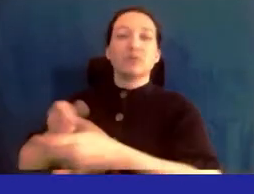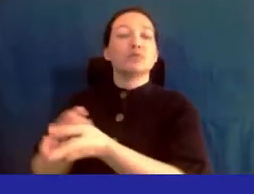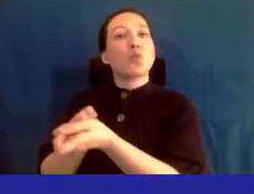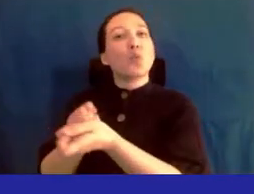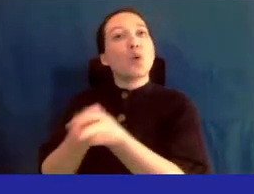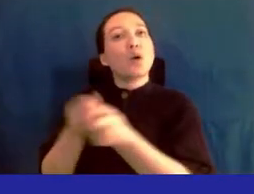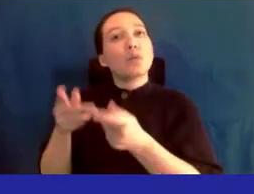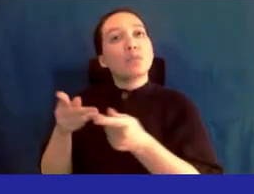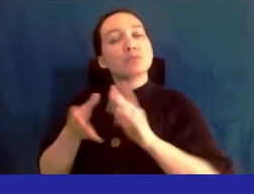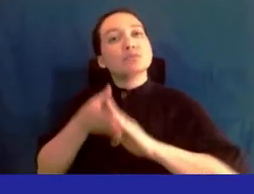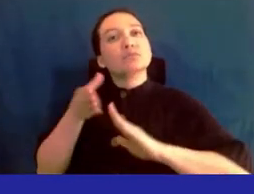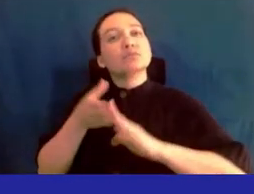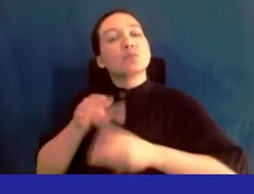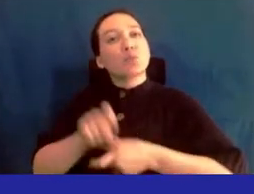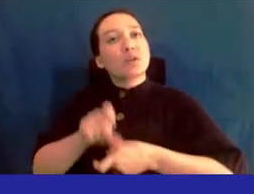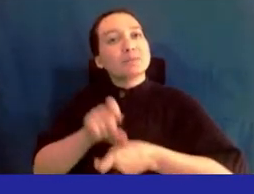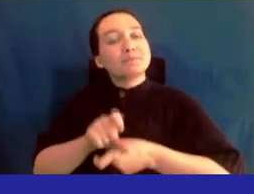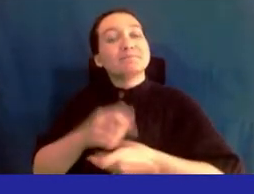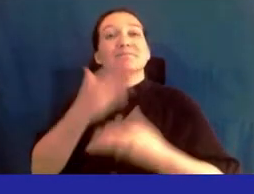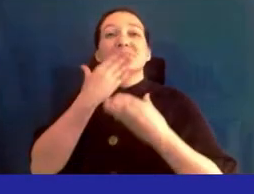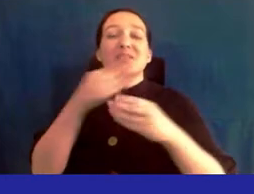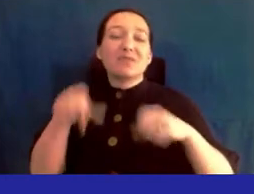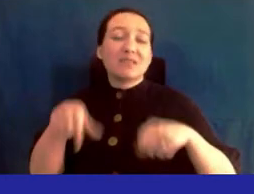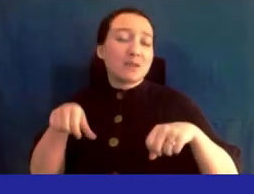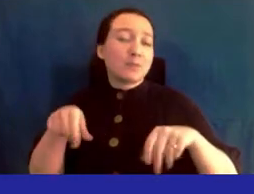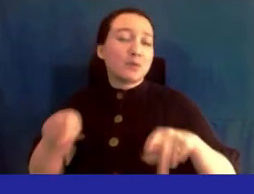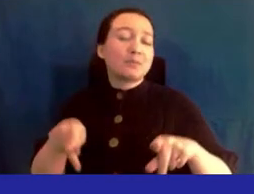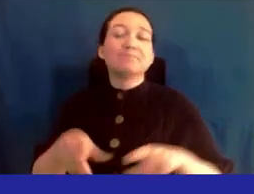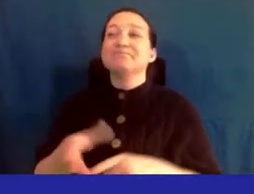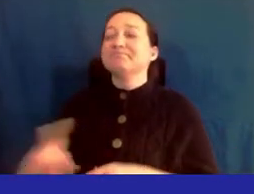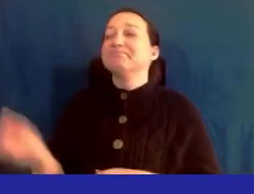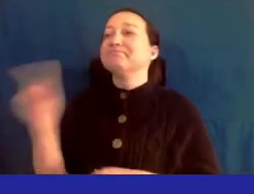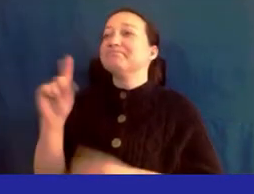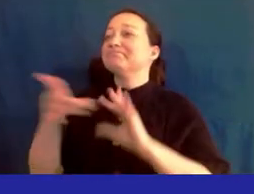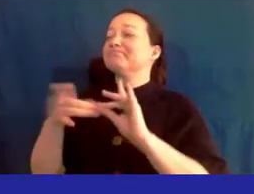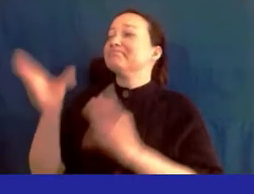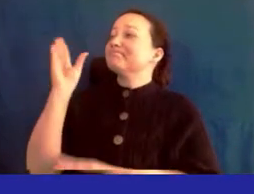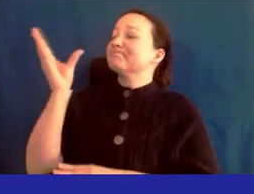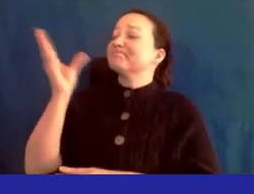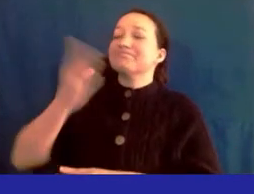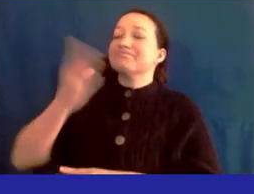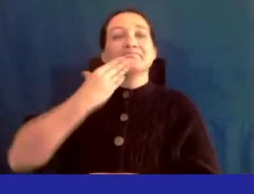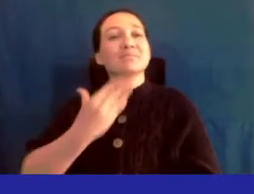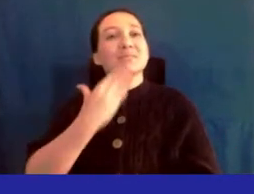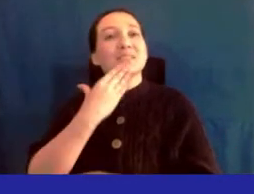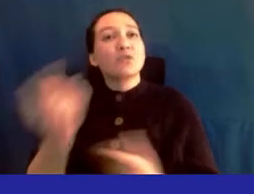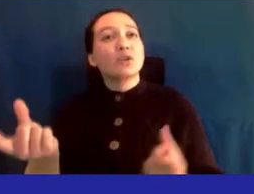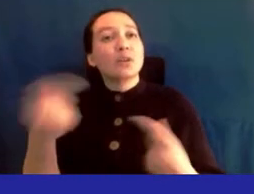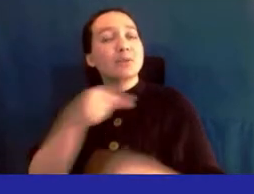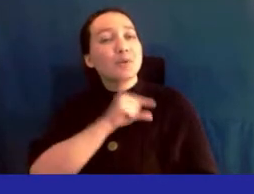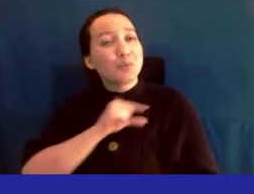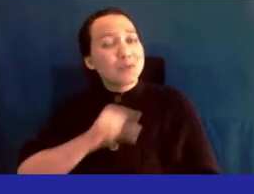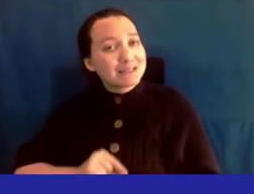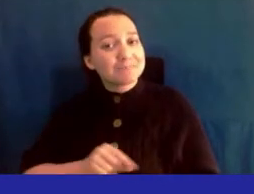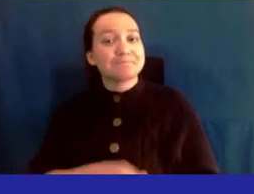for optimal worker thank you for the opportunity to address you all this evening and thank you for coming out to queens